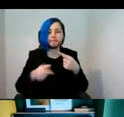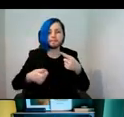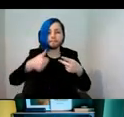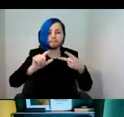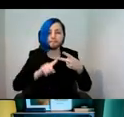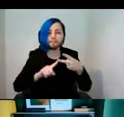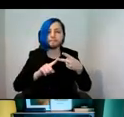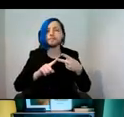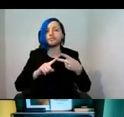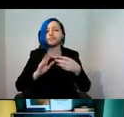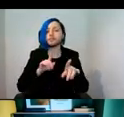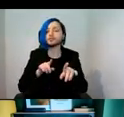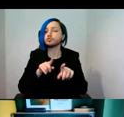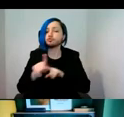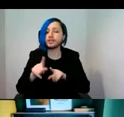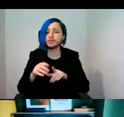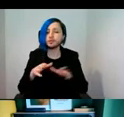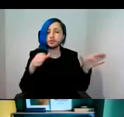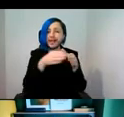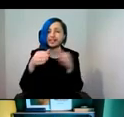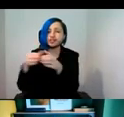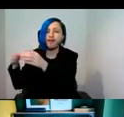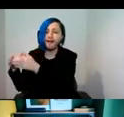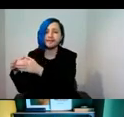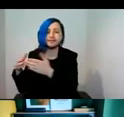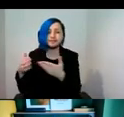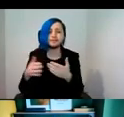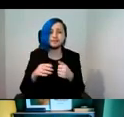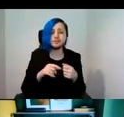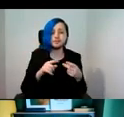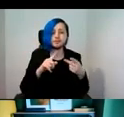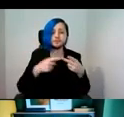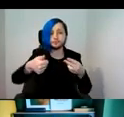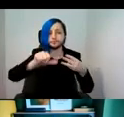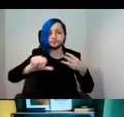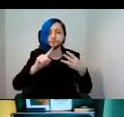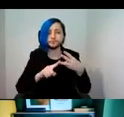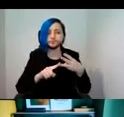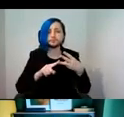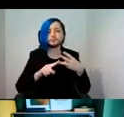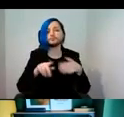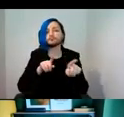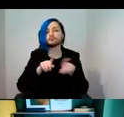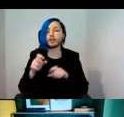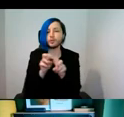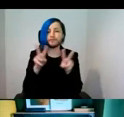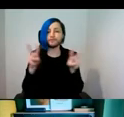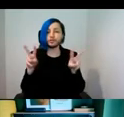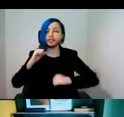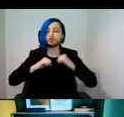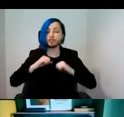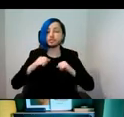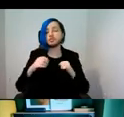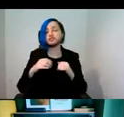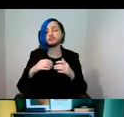areas at the high level. It attempts then to visualise a structured representation of the flow,